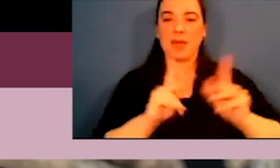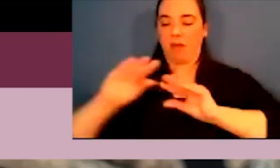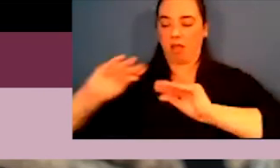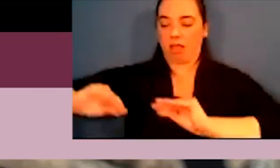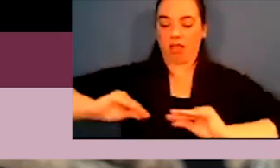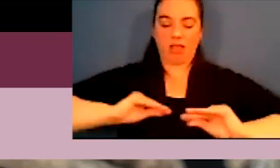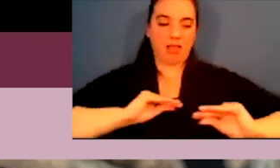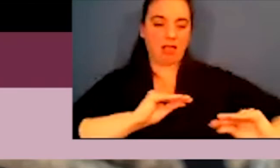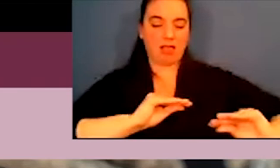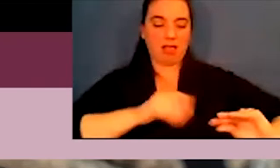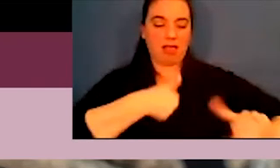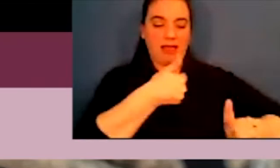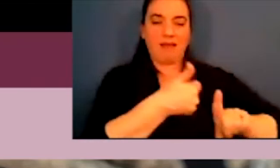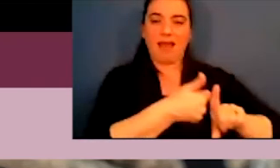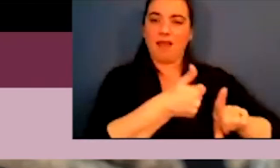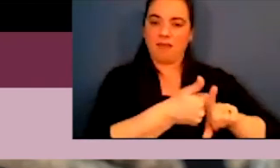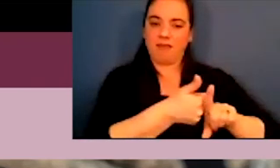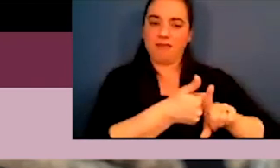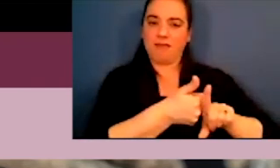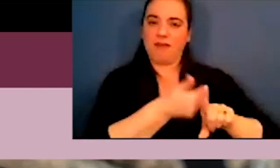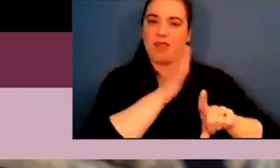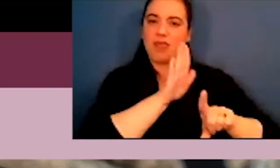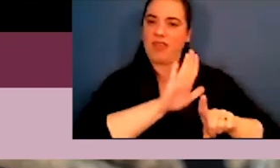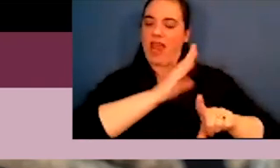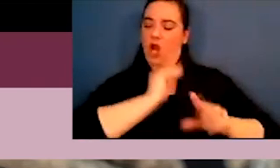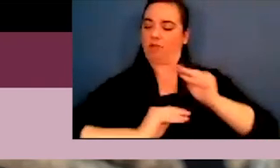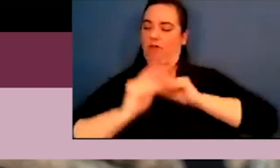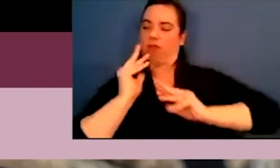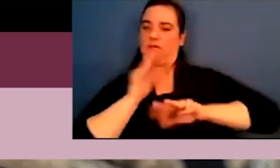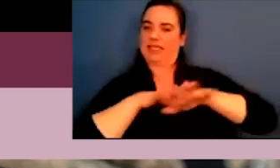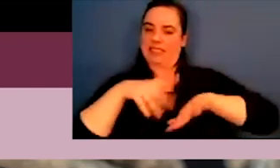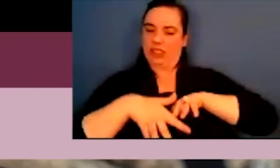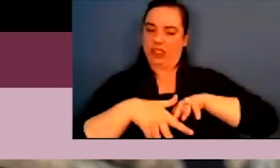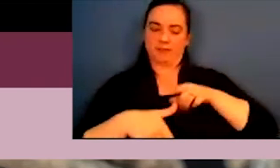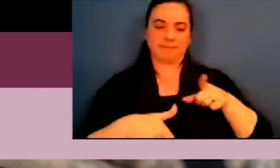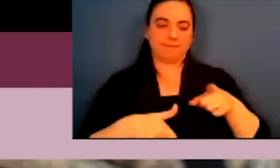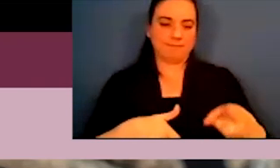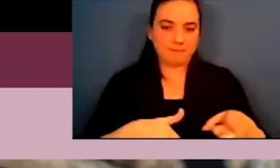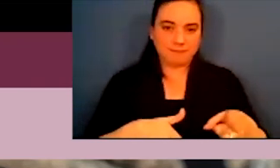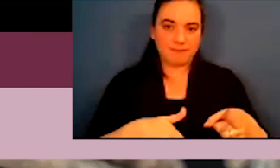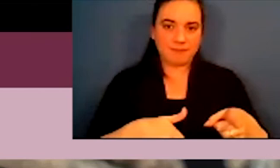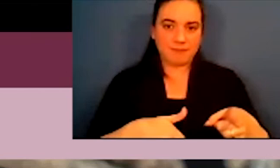Many Latin American migrants of indigenous descendants